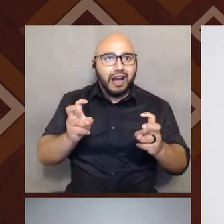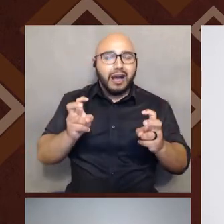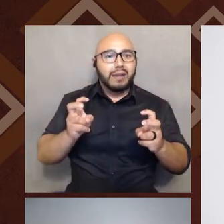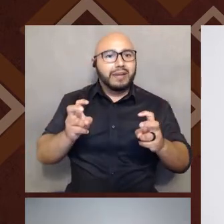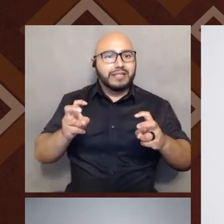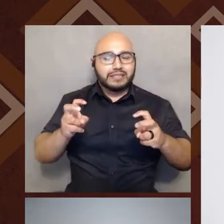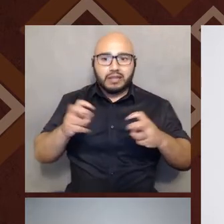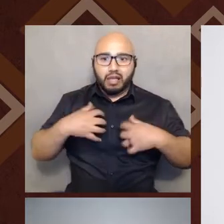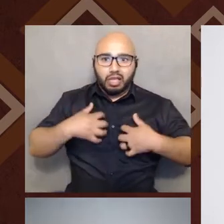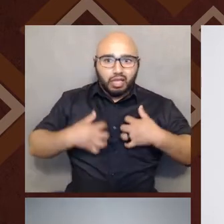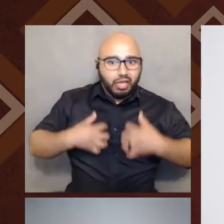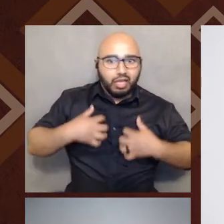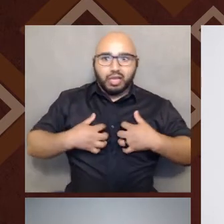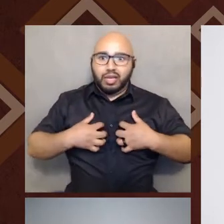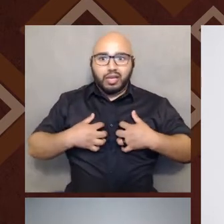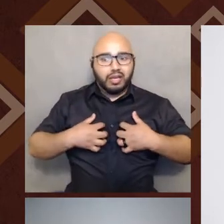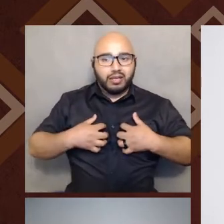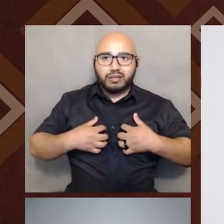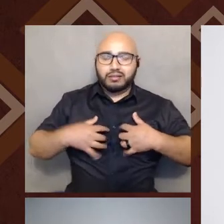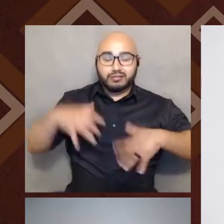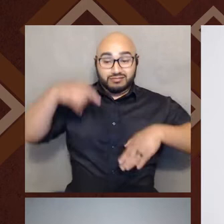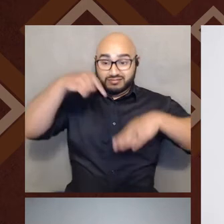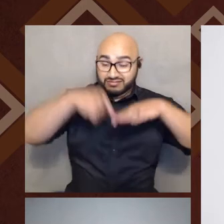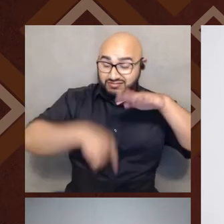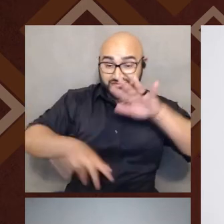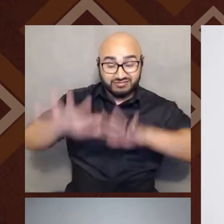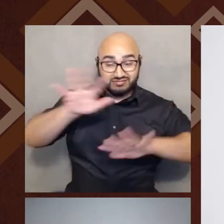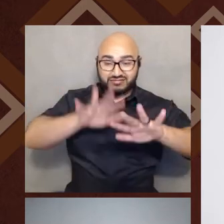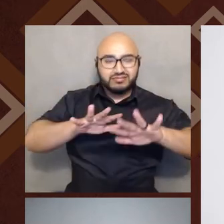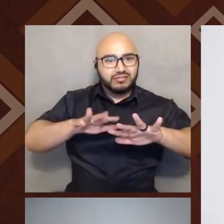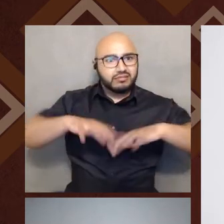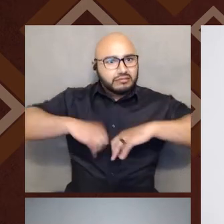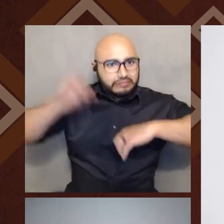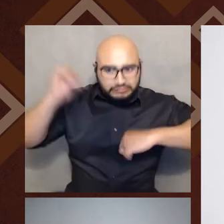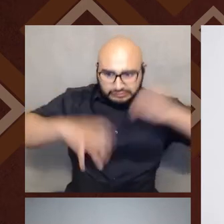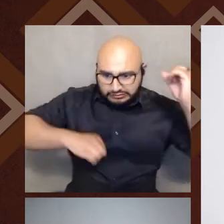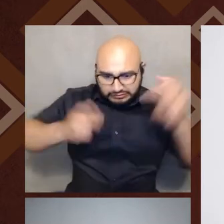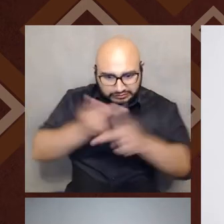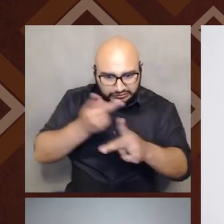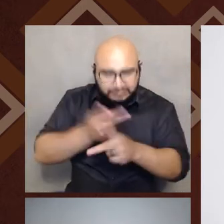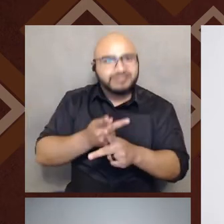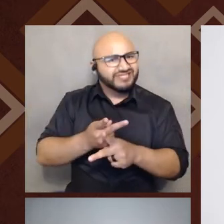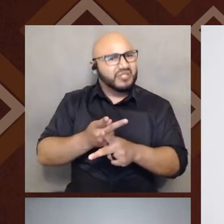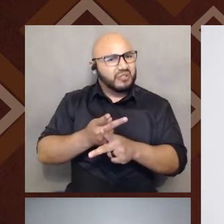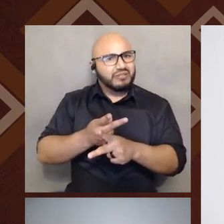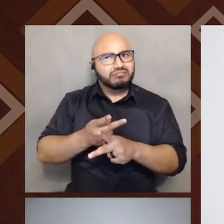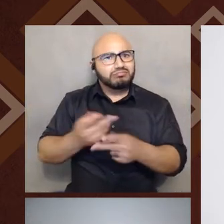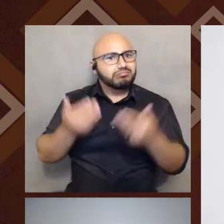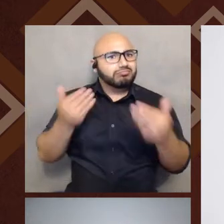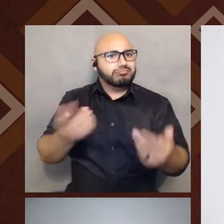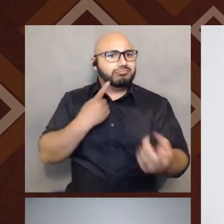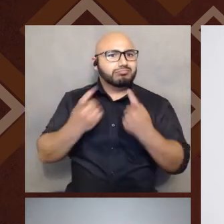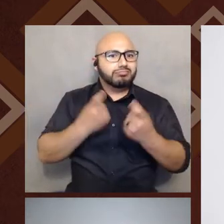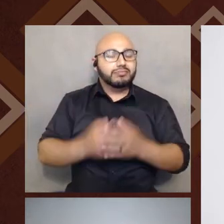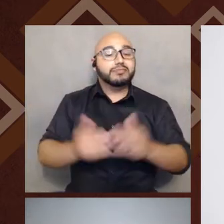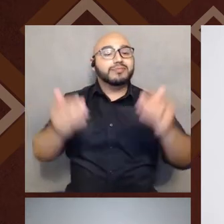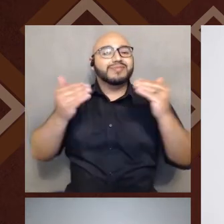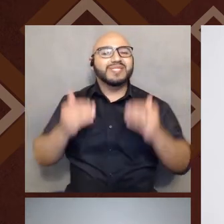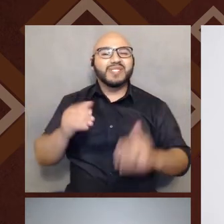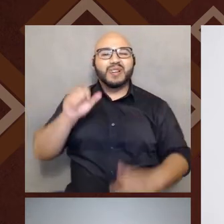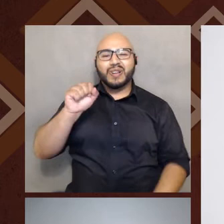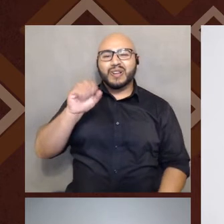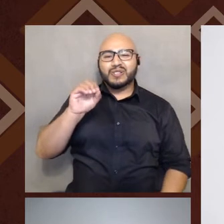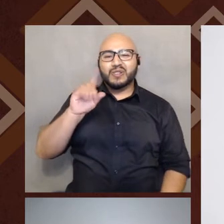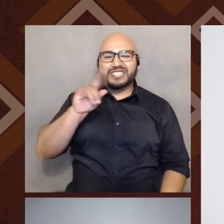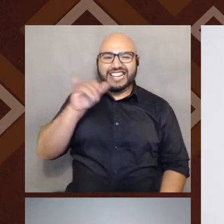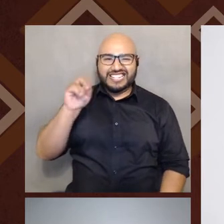so the questions emerge. So please, please use the chat and engage in that way. So we're going to start with socialization and then we're